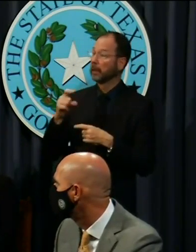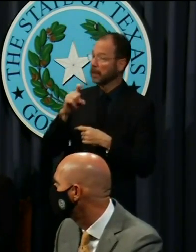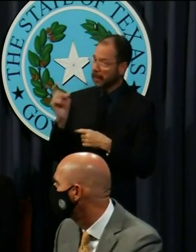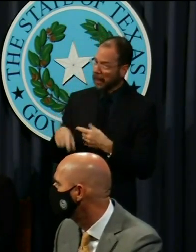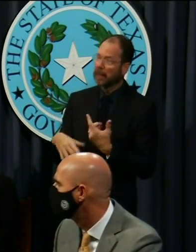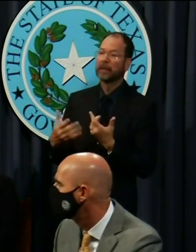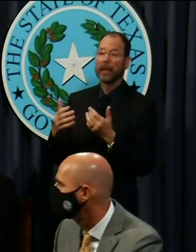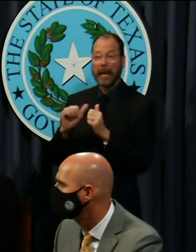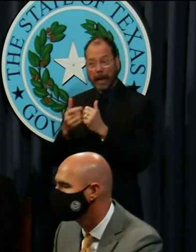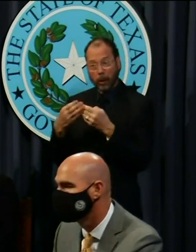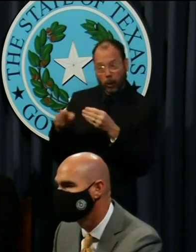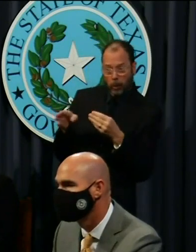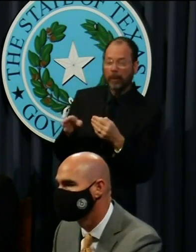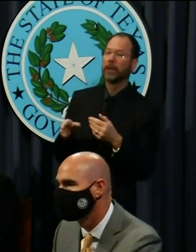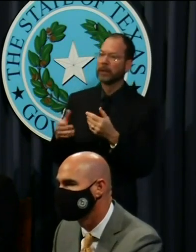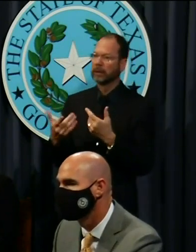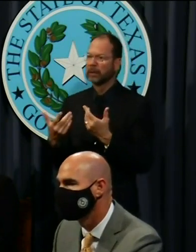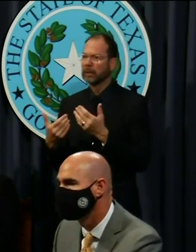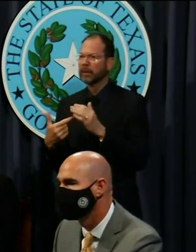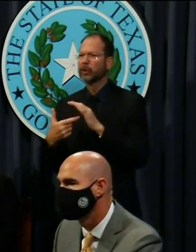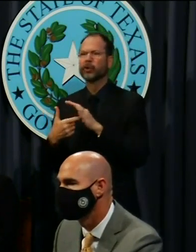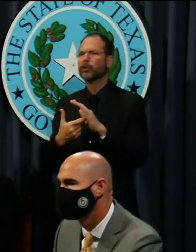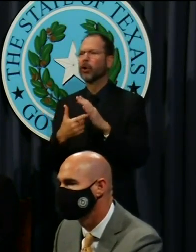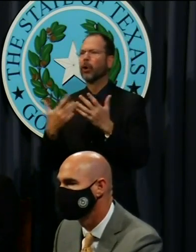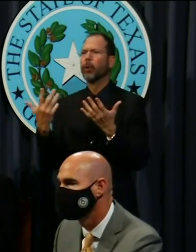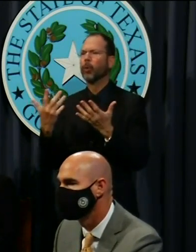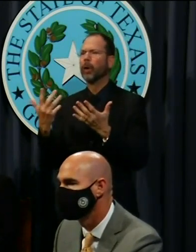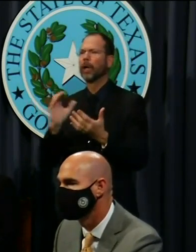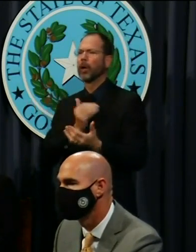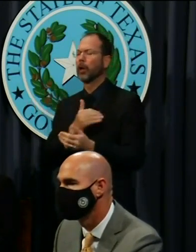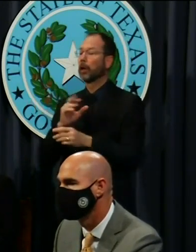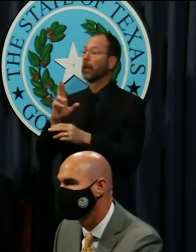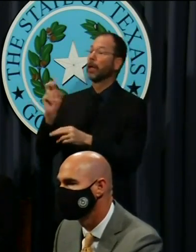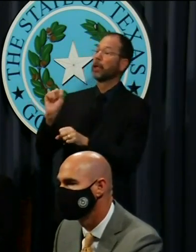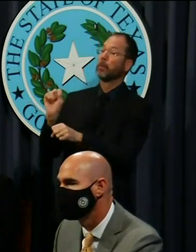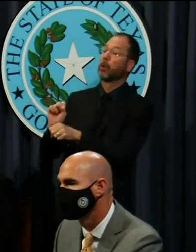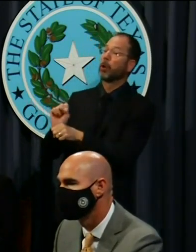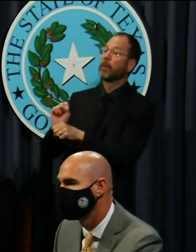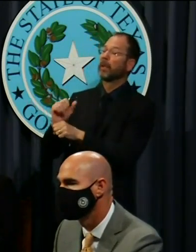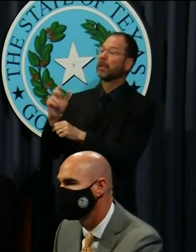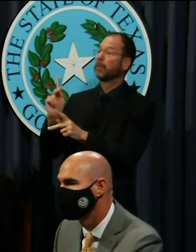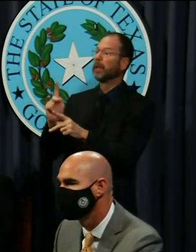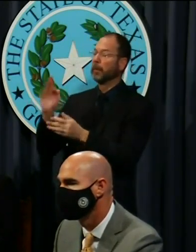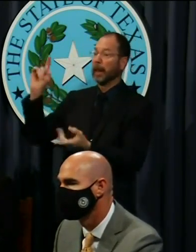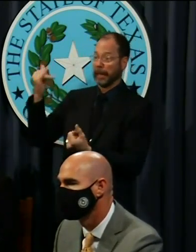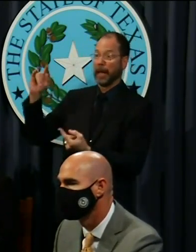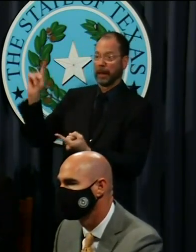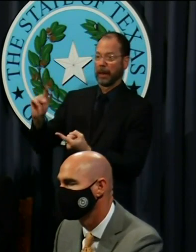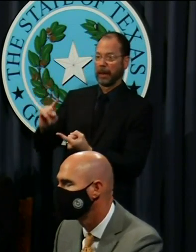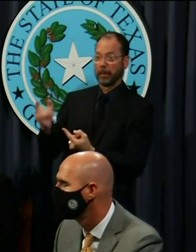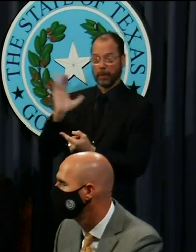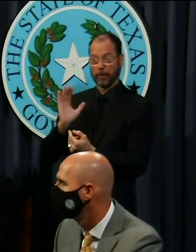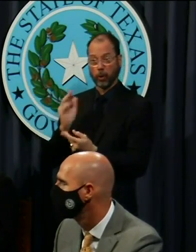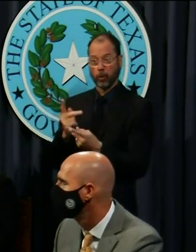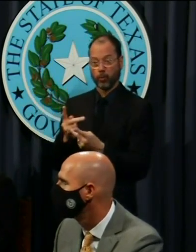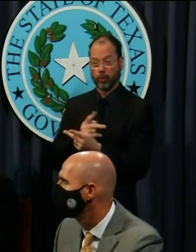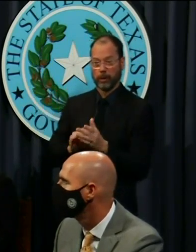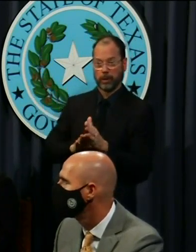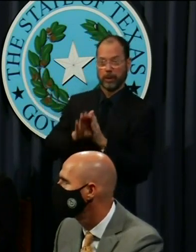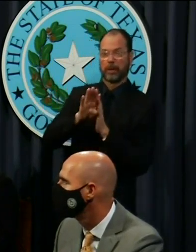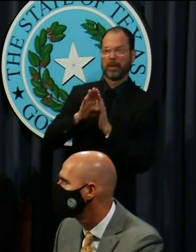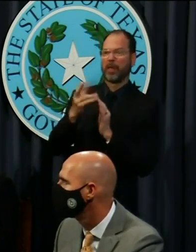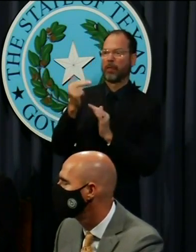reflected in the plummeting unemployment rate. At the end of April, it had soared to almost